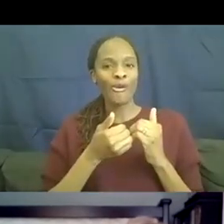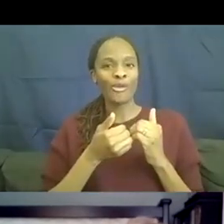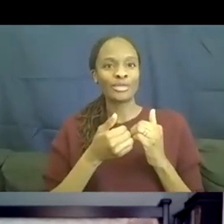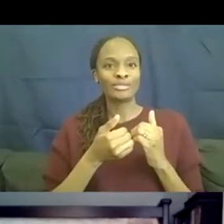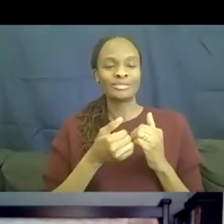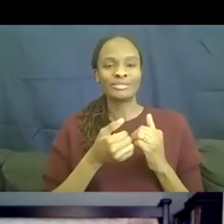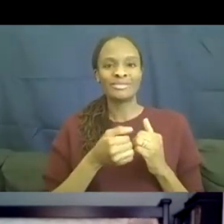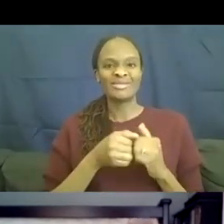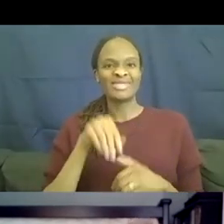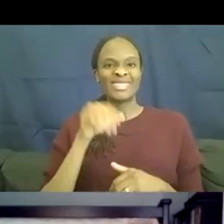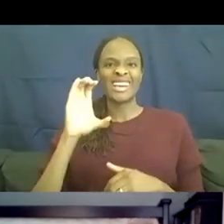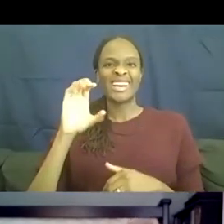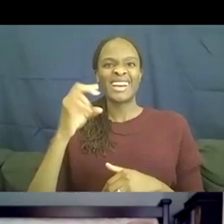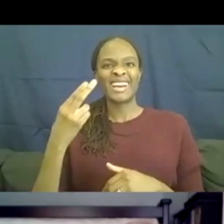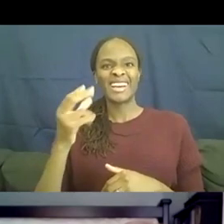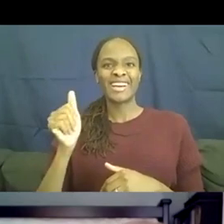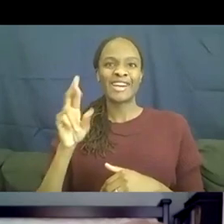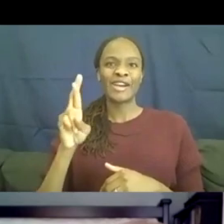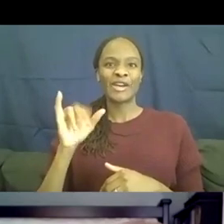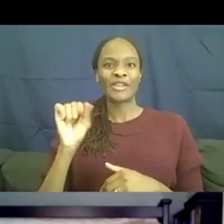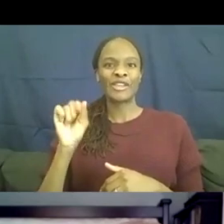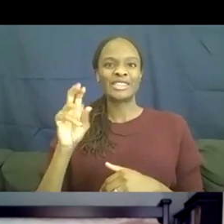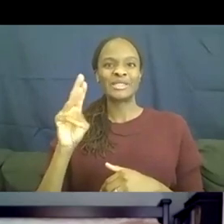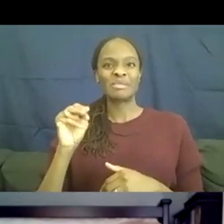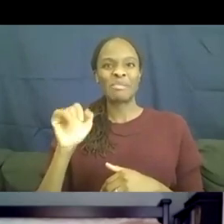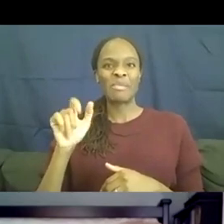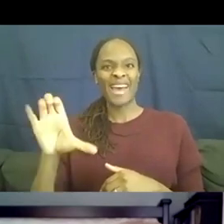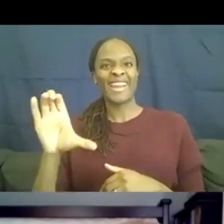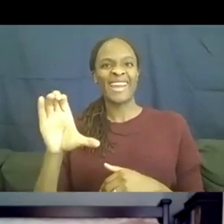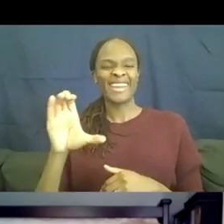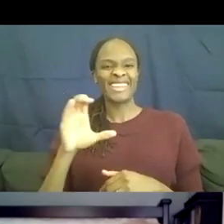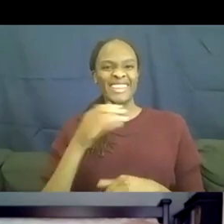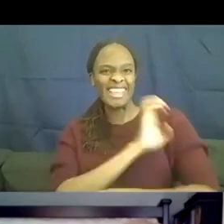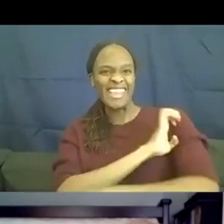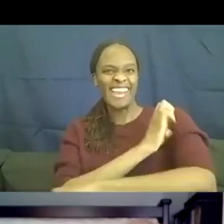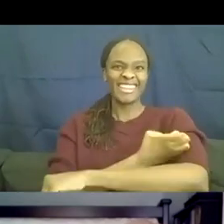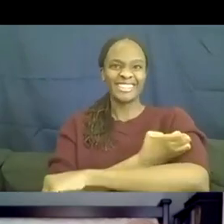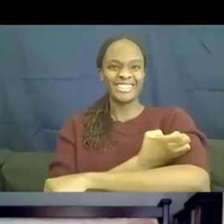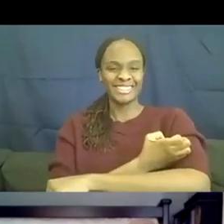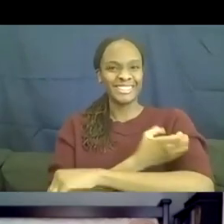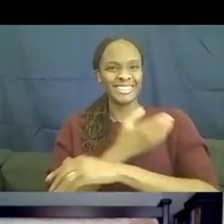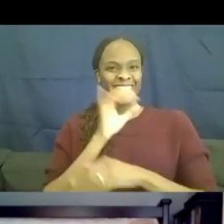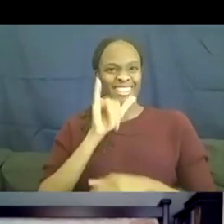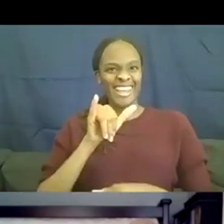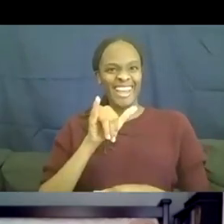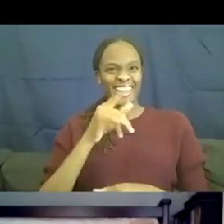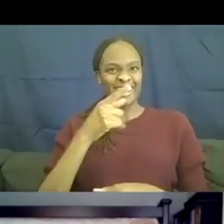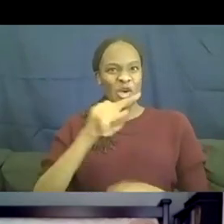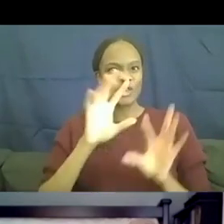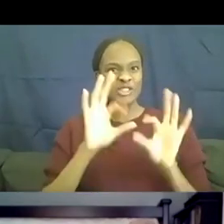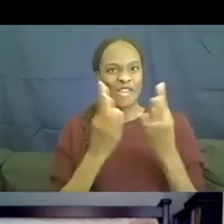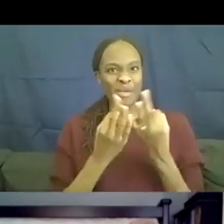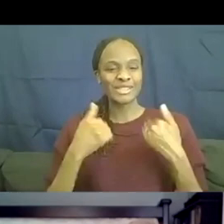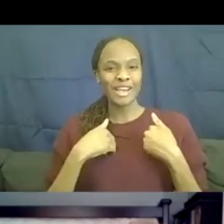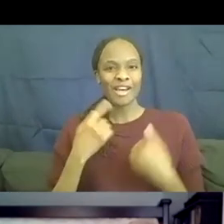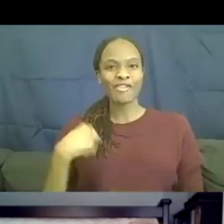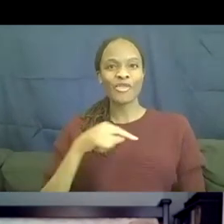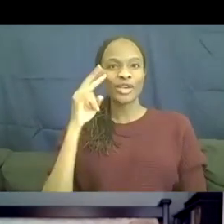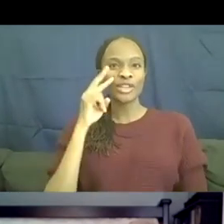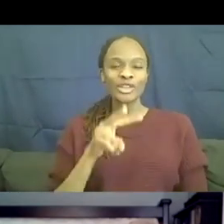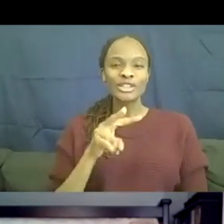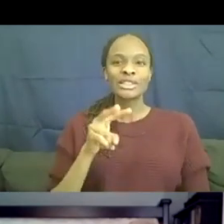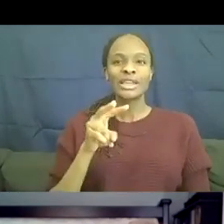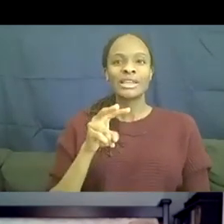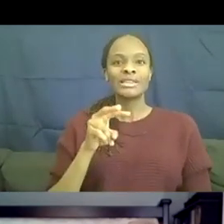are. I mean, um, we found, we, we actually looked at, um, you know, casting Rachel and Megan and the